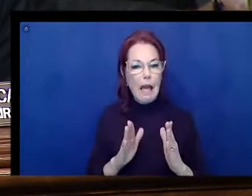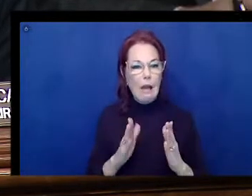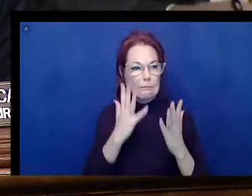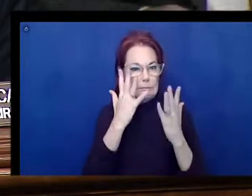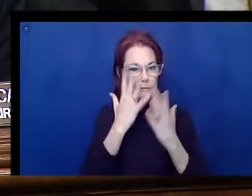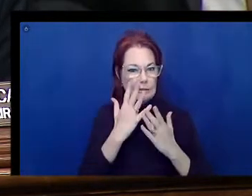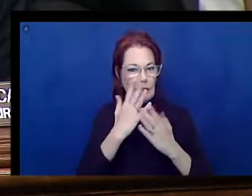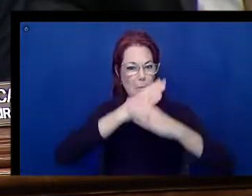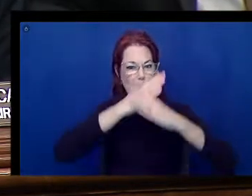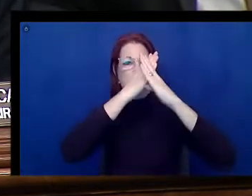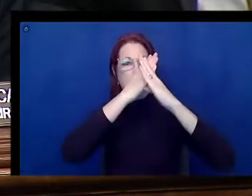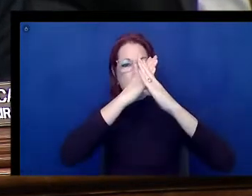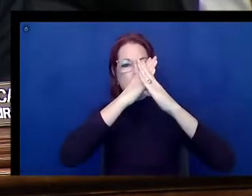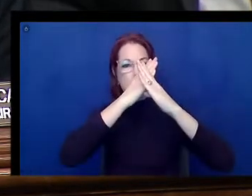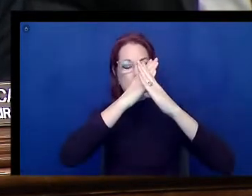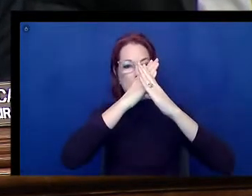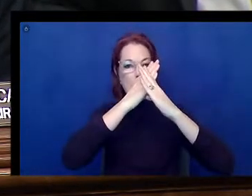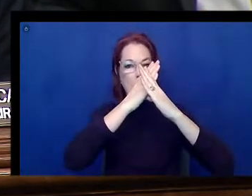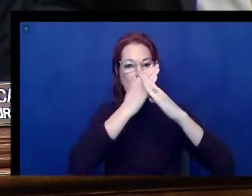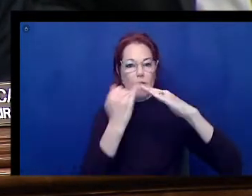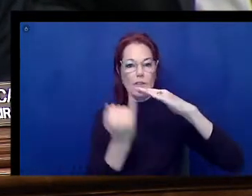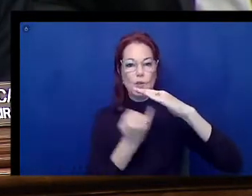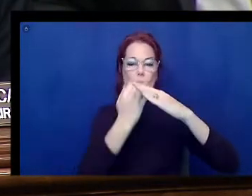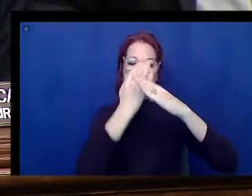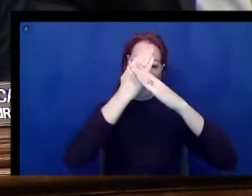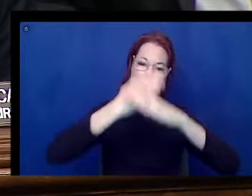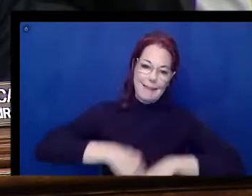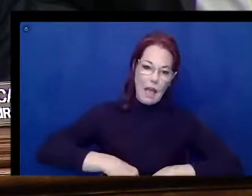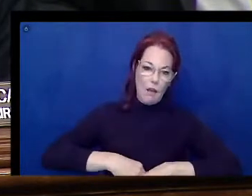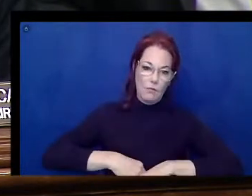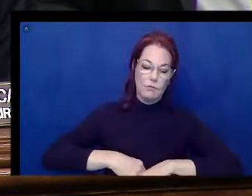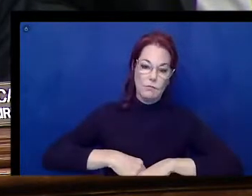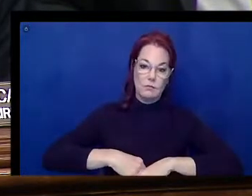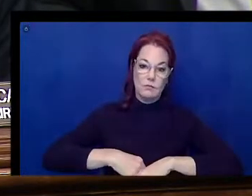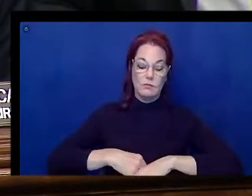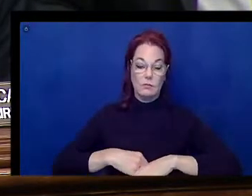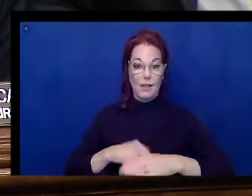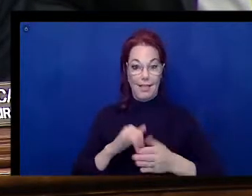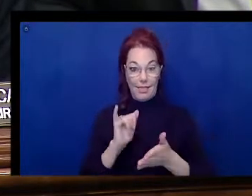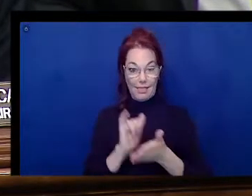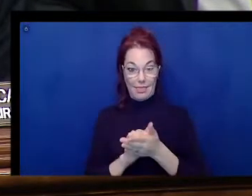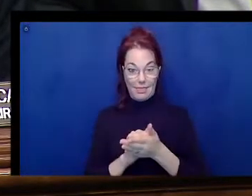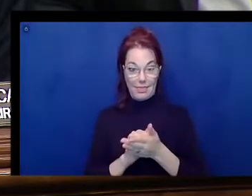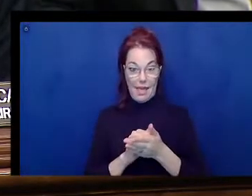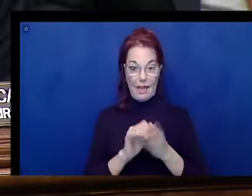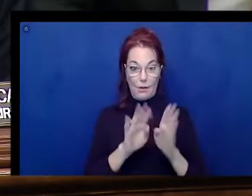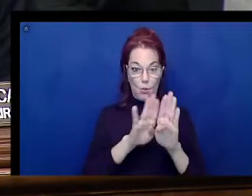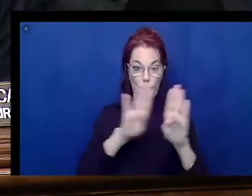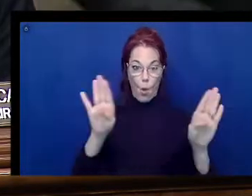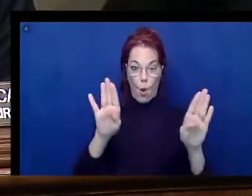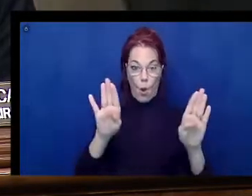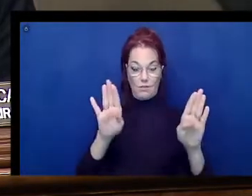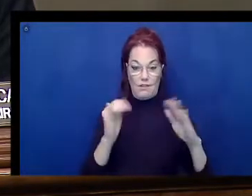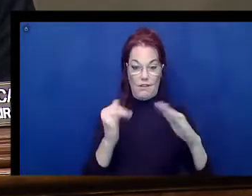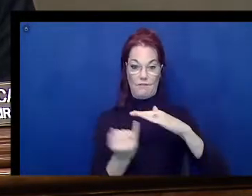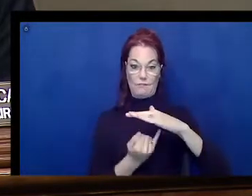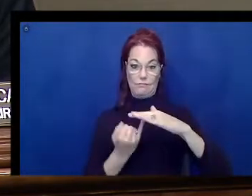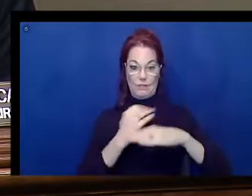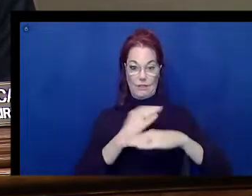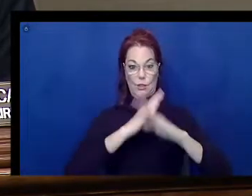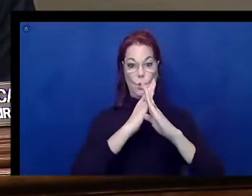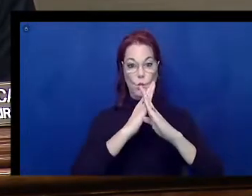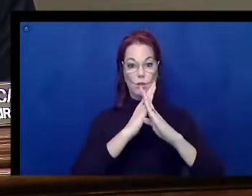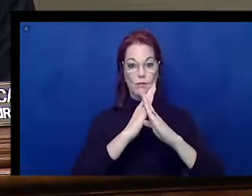come tumbling down, unquote. That wall of exclusion is still, unfortunately,